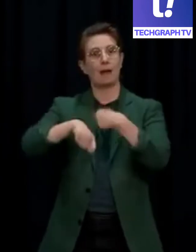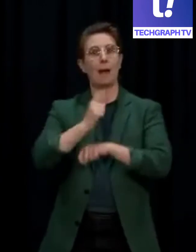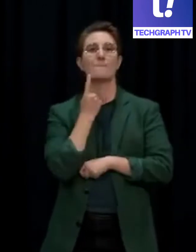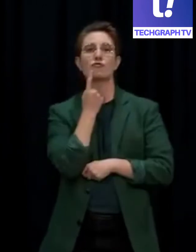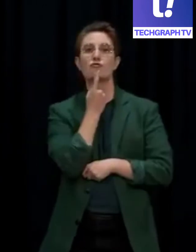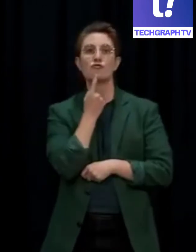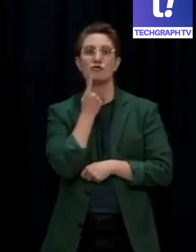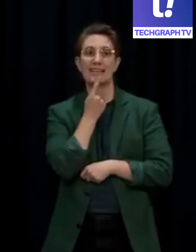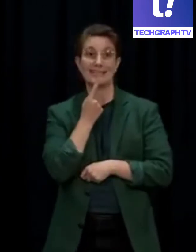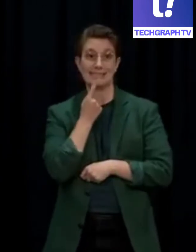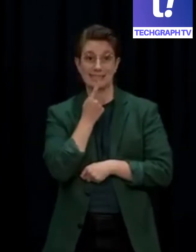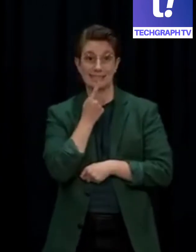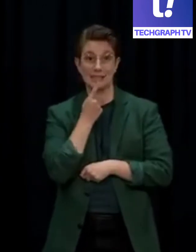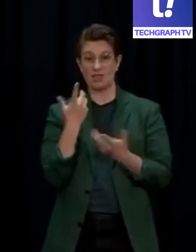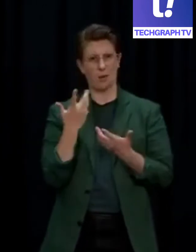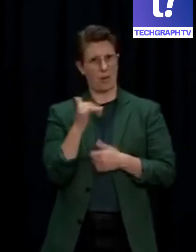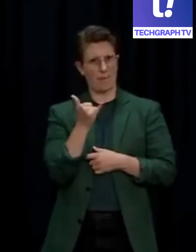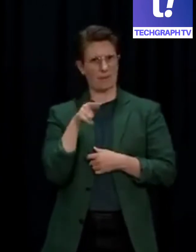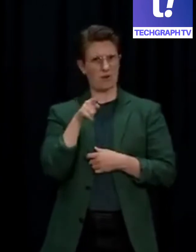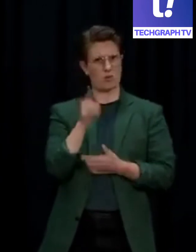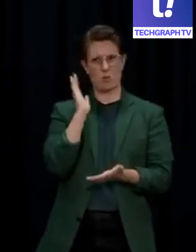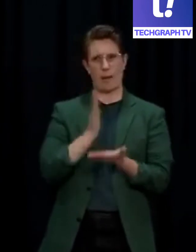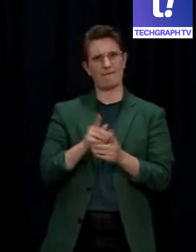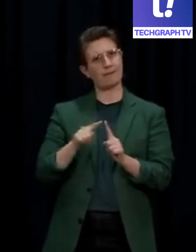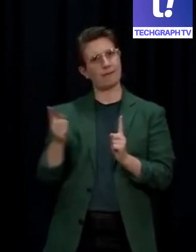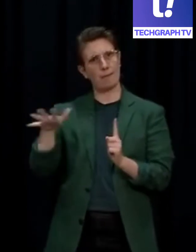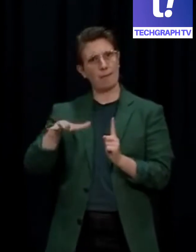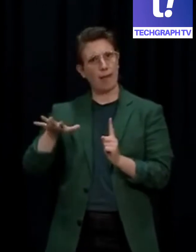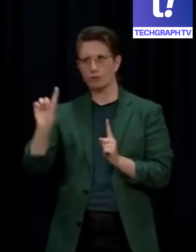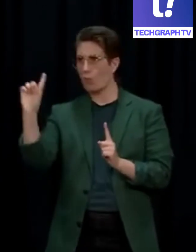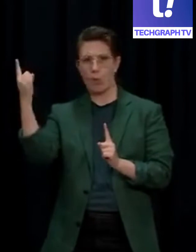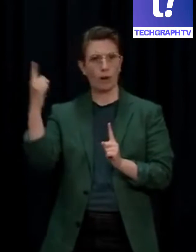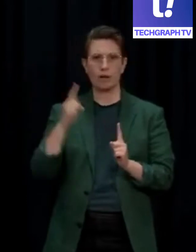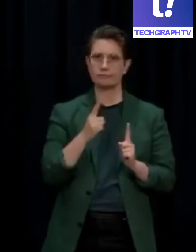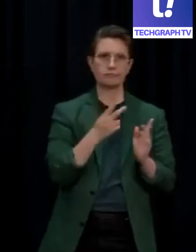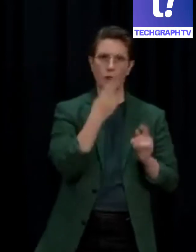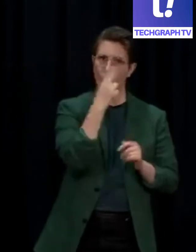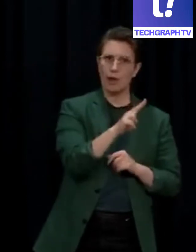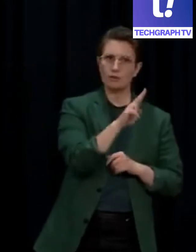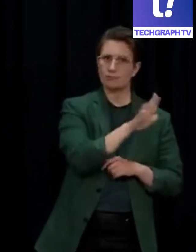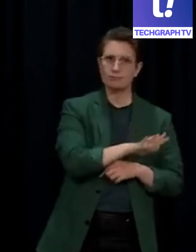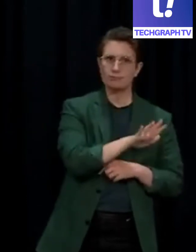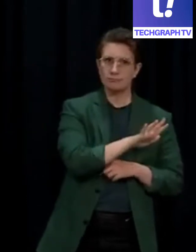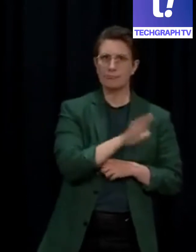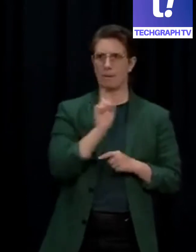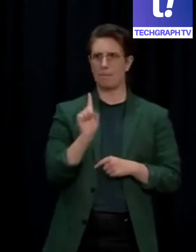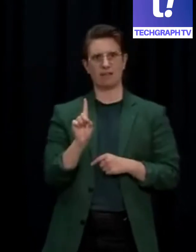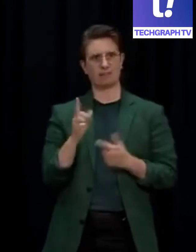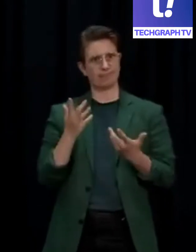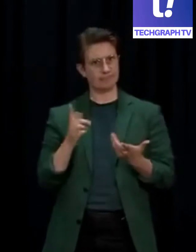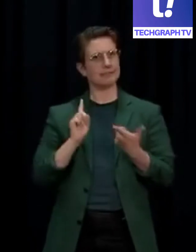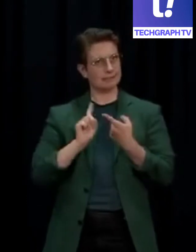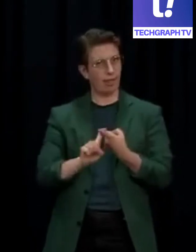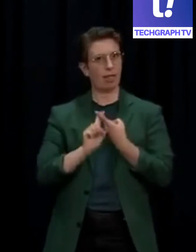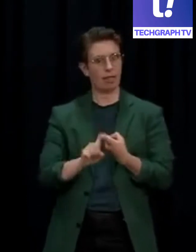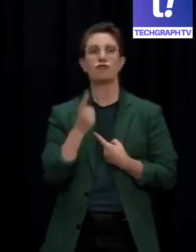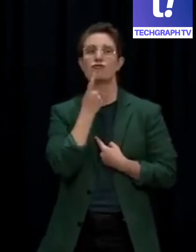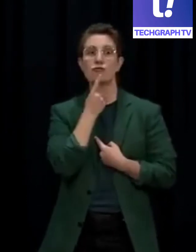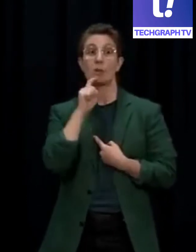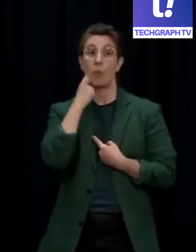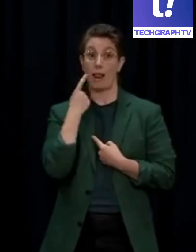moves very quickly. We know it's already in both the North and South Islands, and that cases have been on a number of flights.